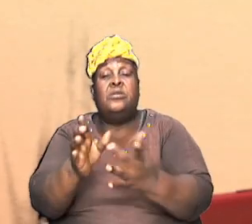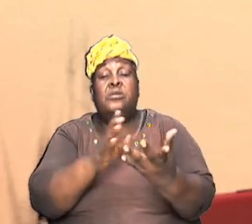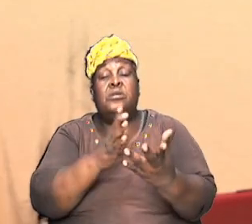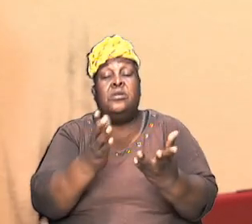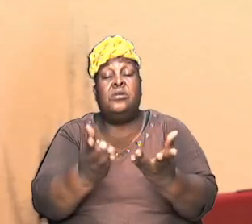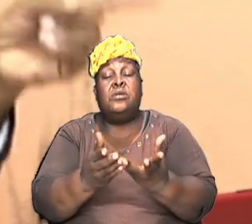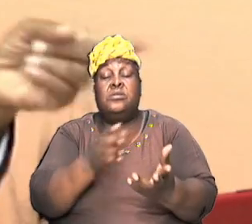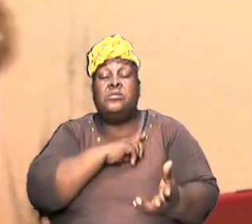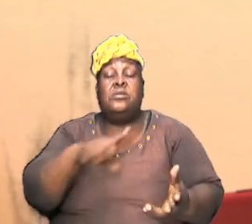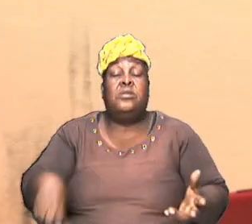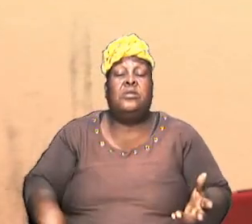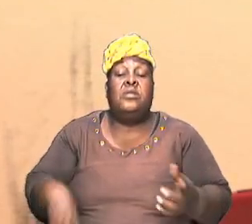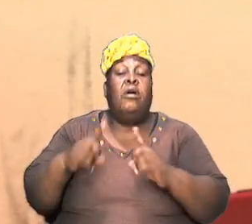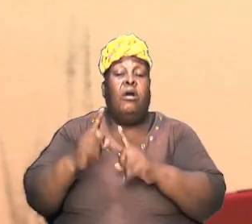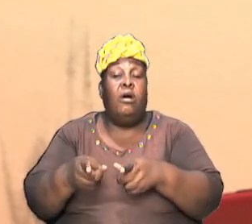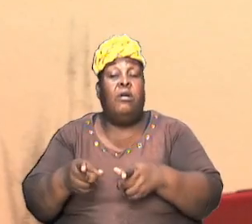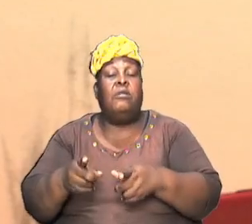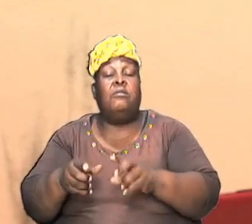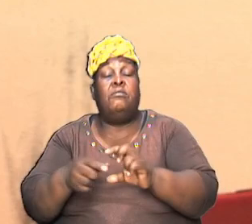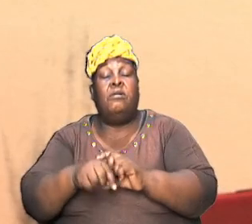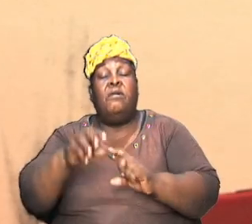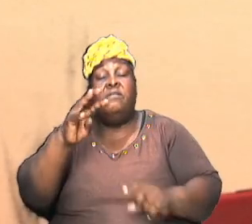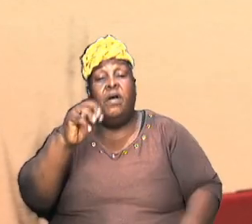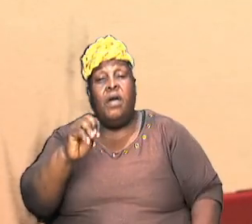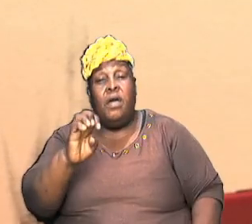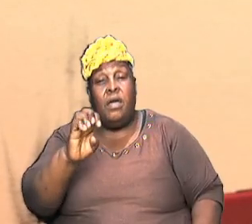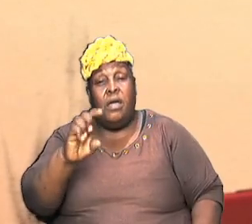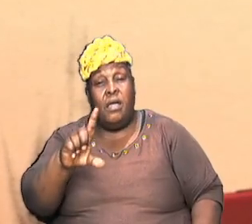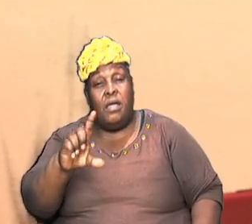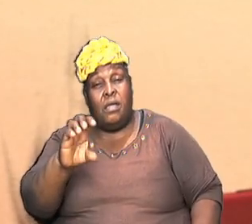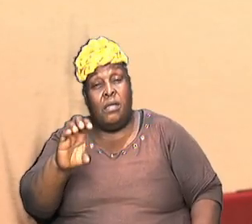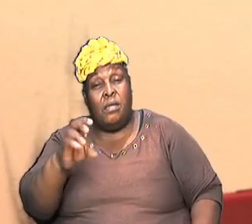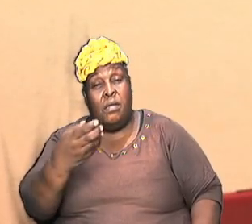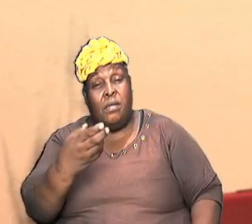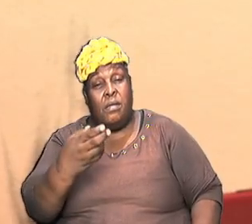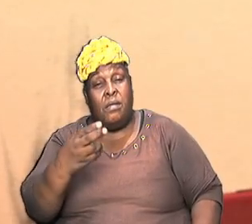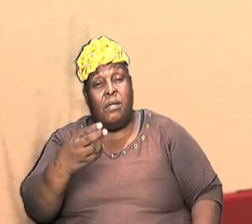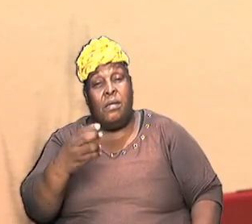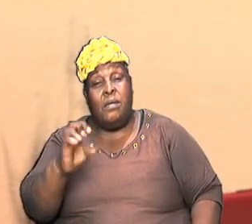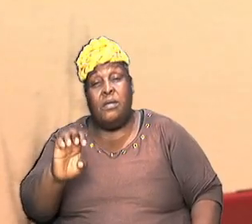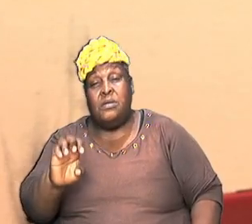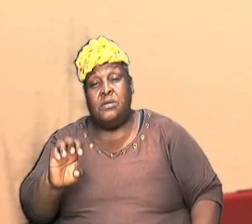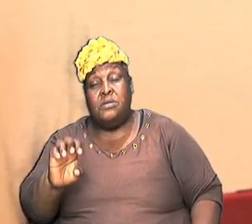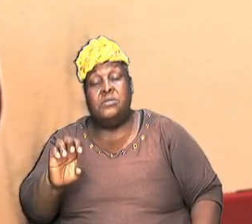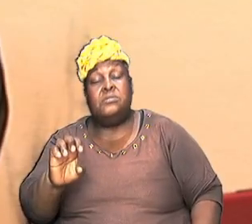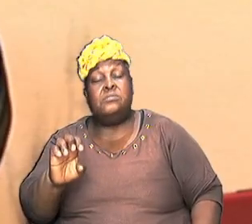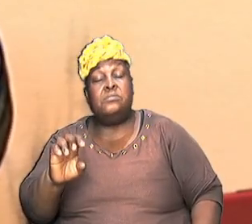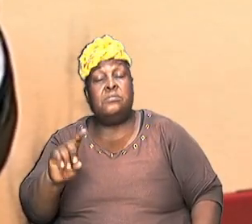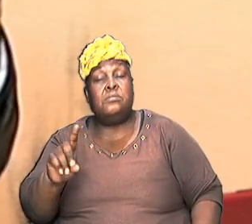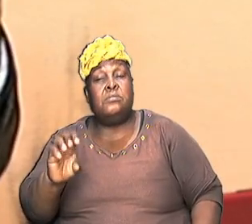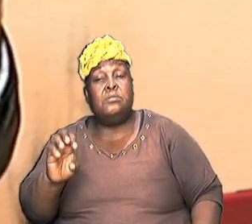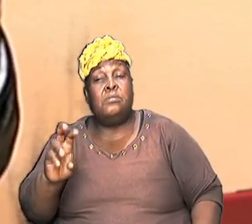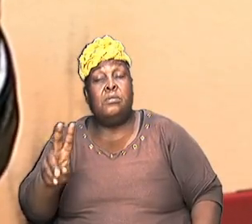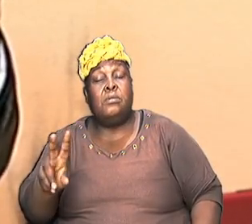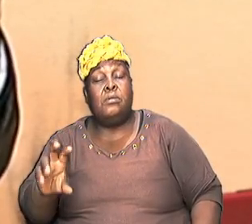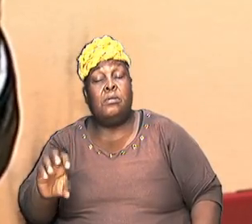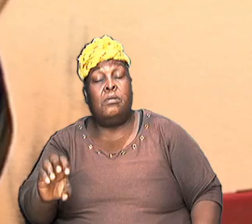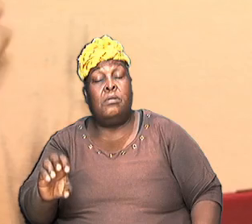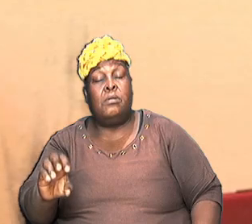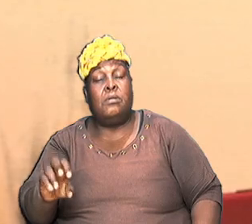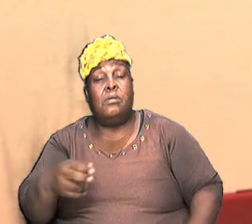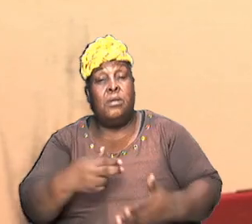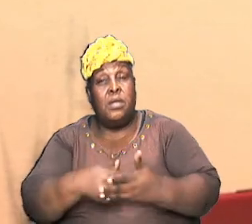of Melchizedek we read the scriptures but here is the point that I am making now the high priest was before the law